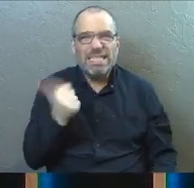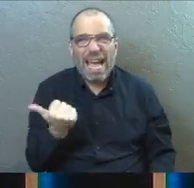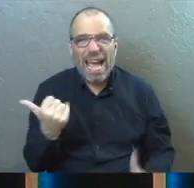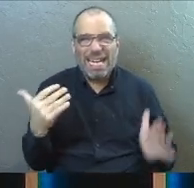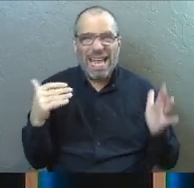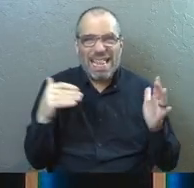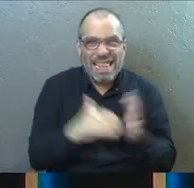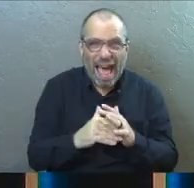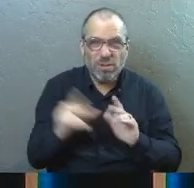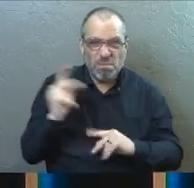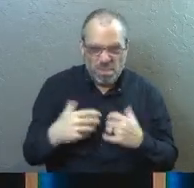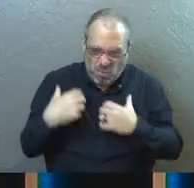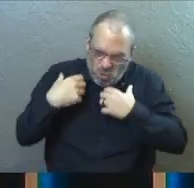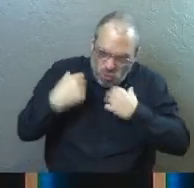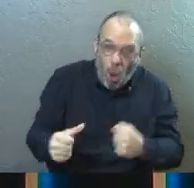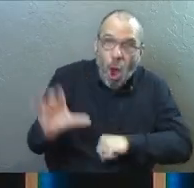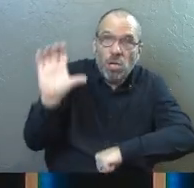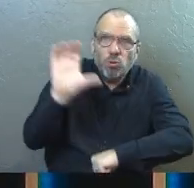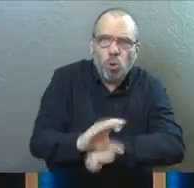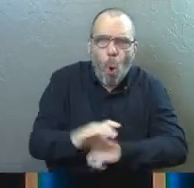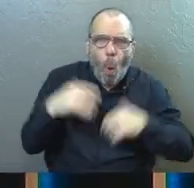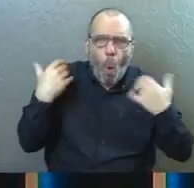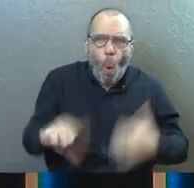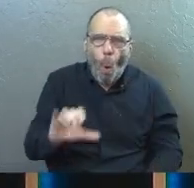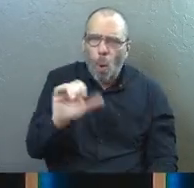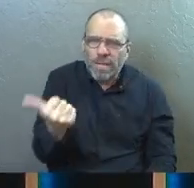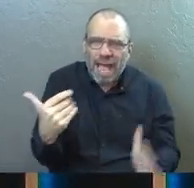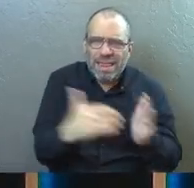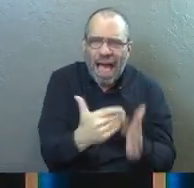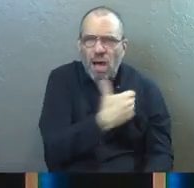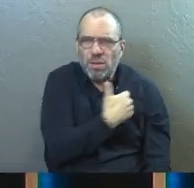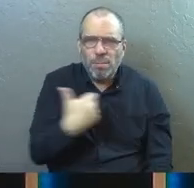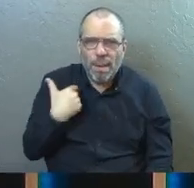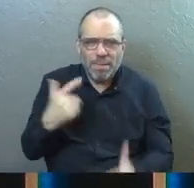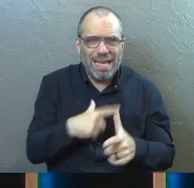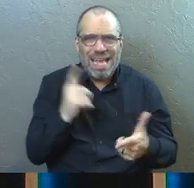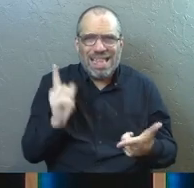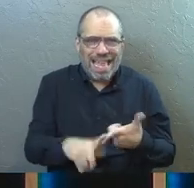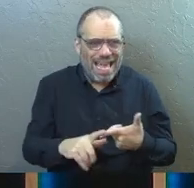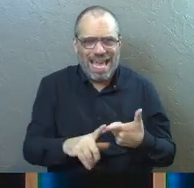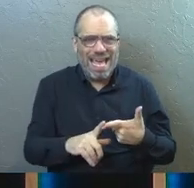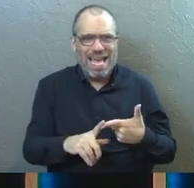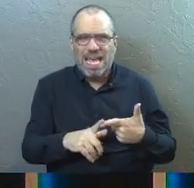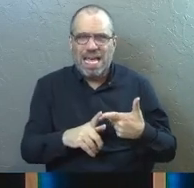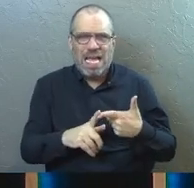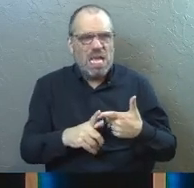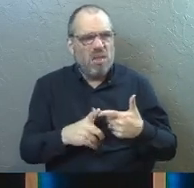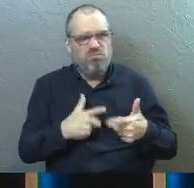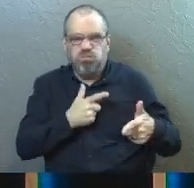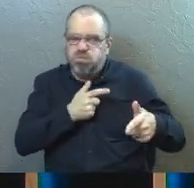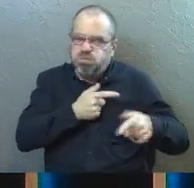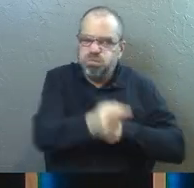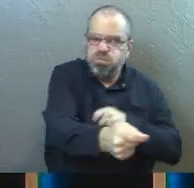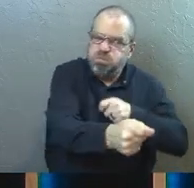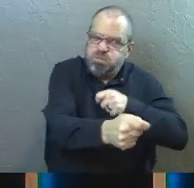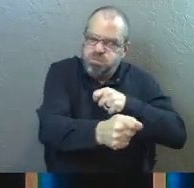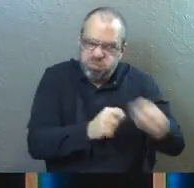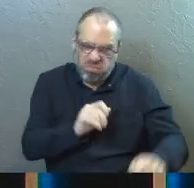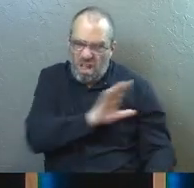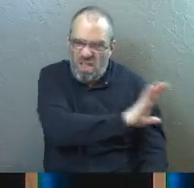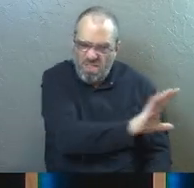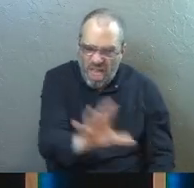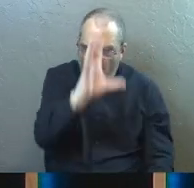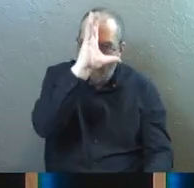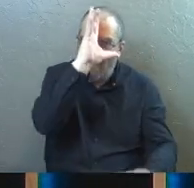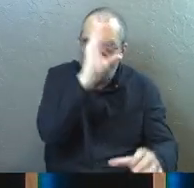,000 strong. Imagine a church that size. And all of a sudden, they're coming under massive persecution for